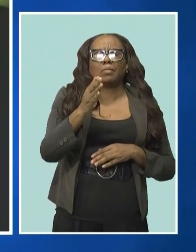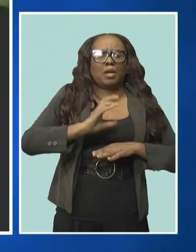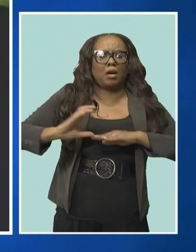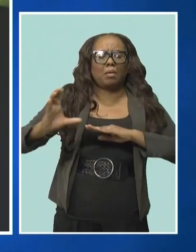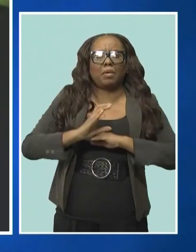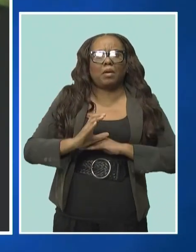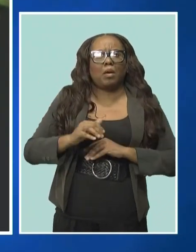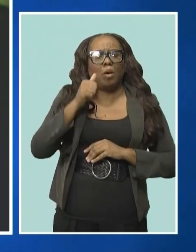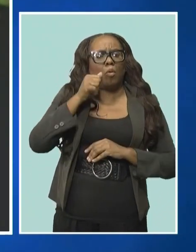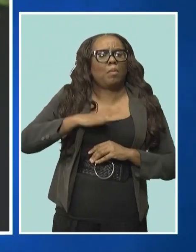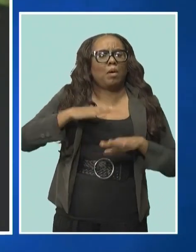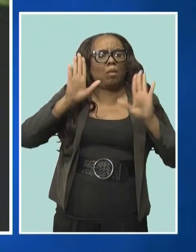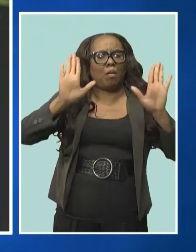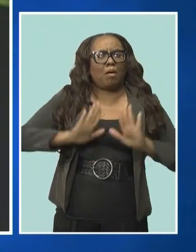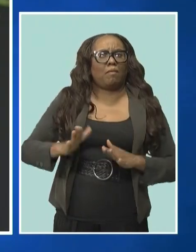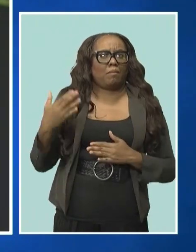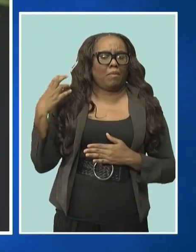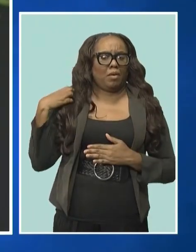awesome entrepreneurs.